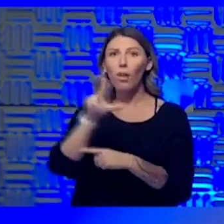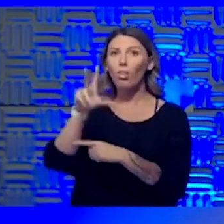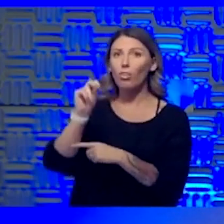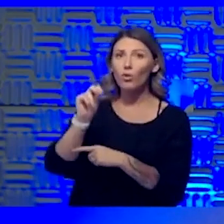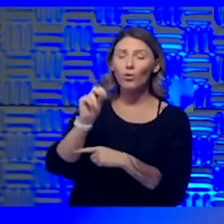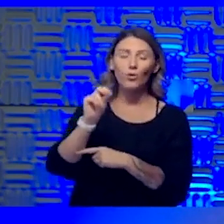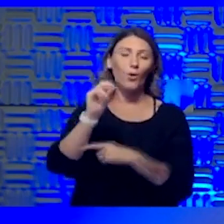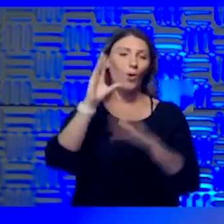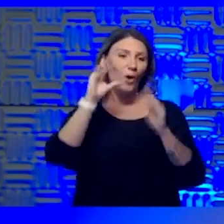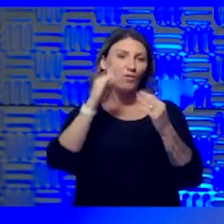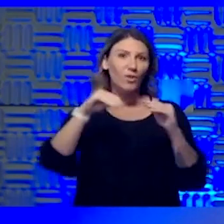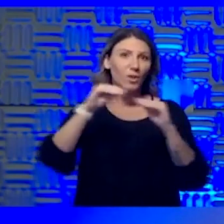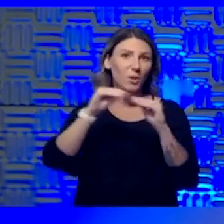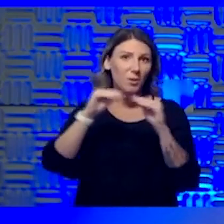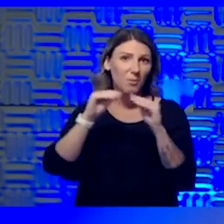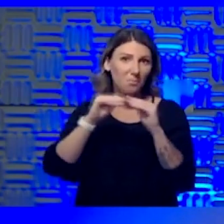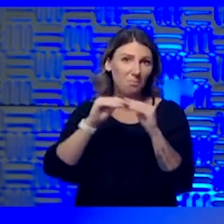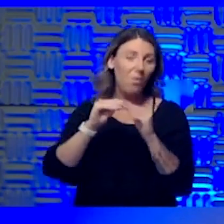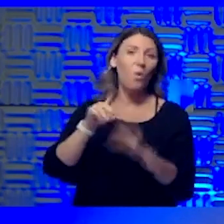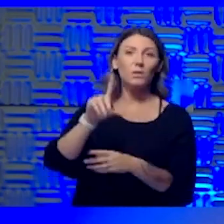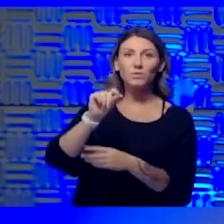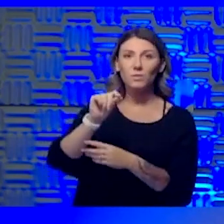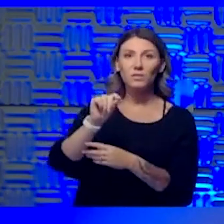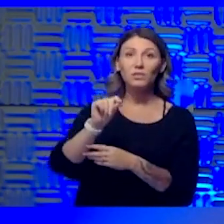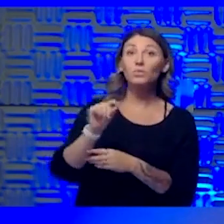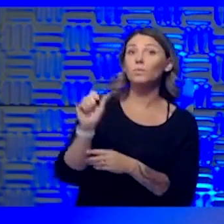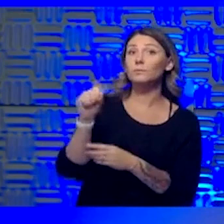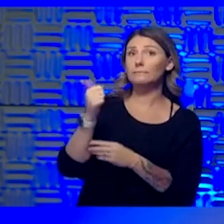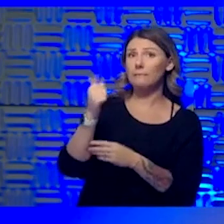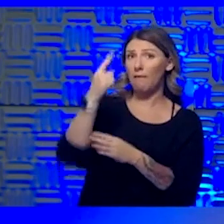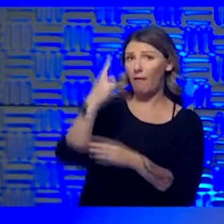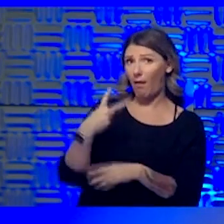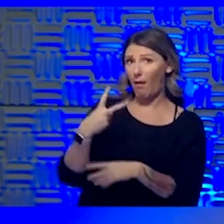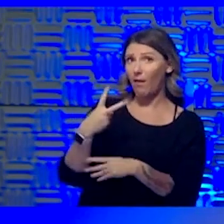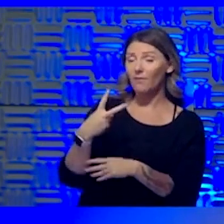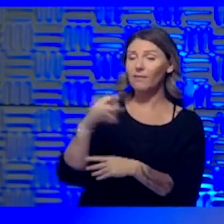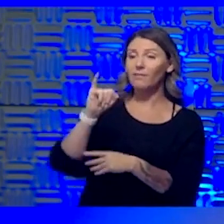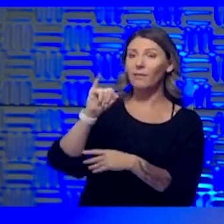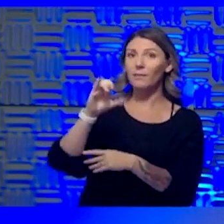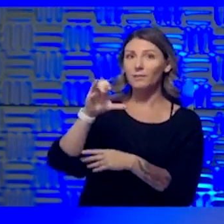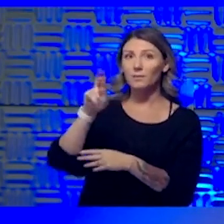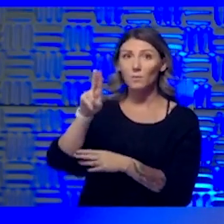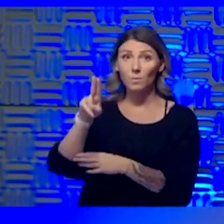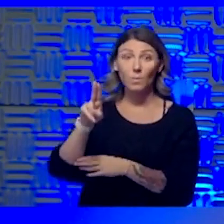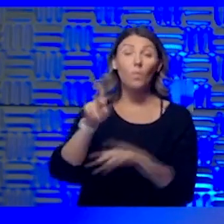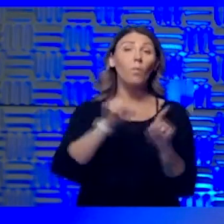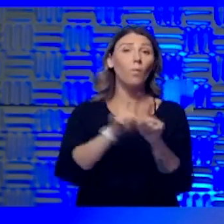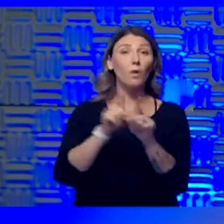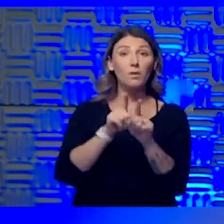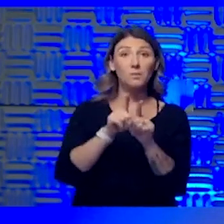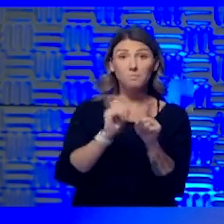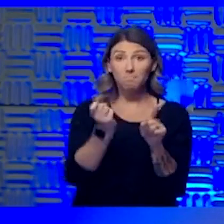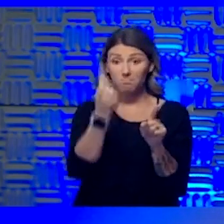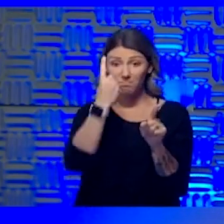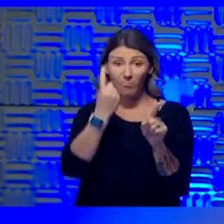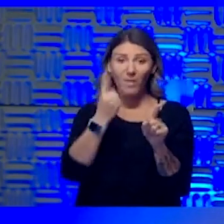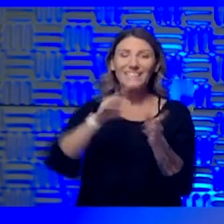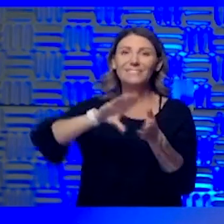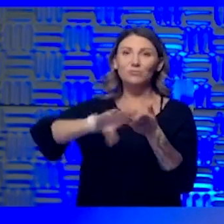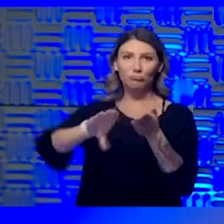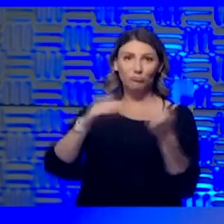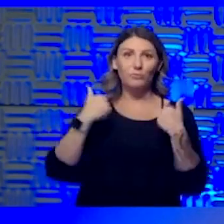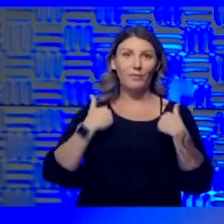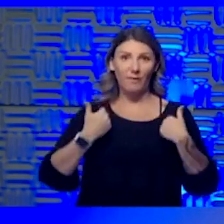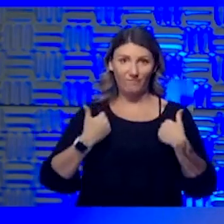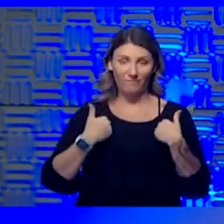And 10 of those patients are in the ICU. So we have had some discharges, which is really good, and also gotten some